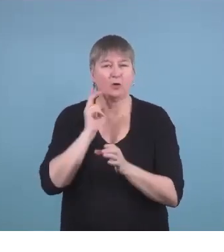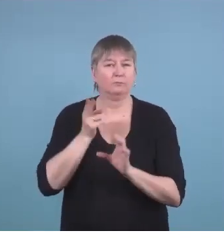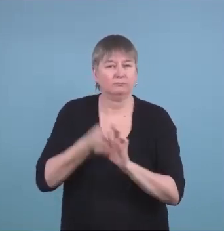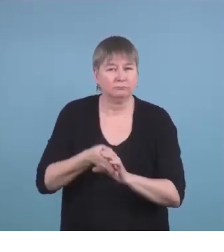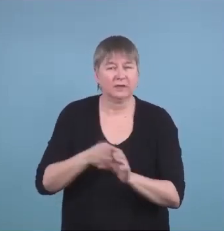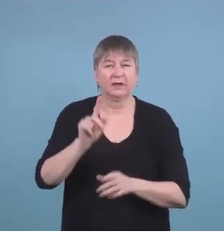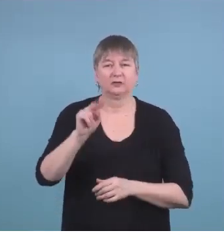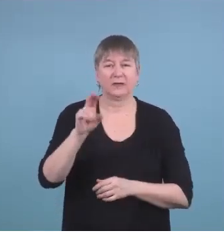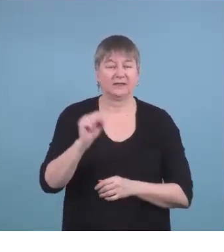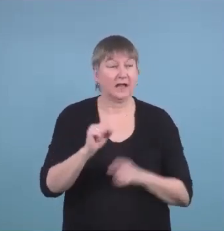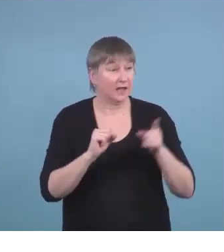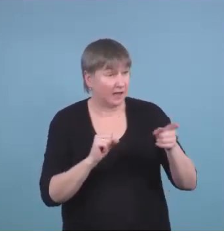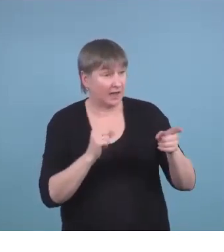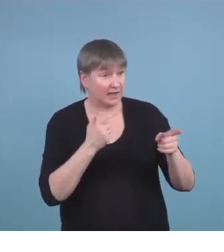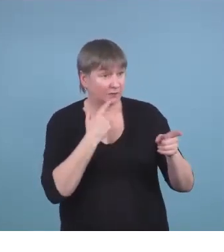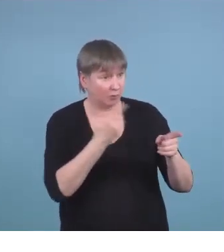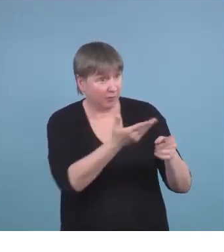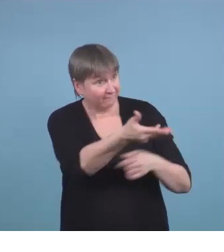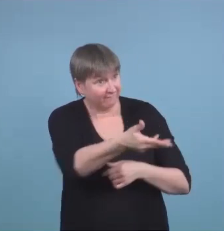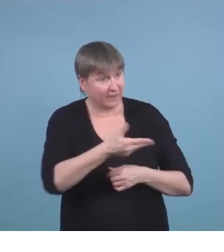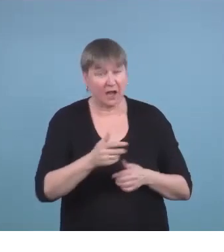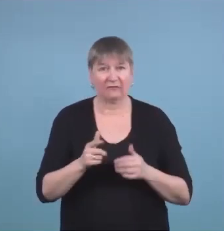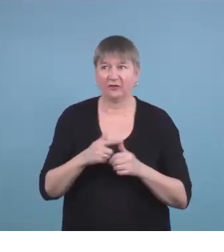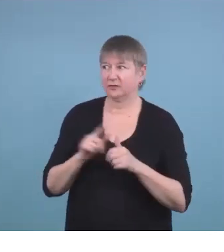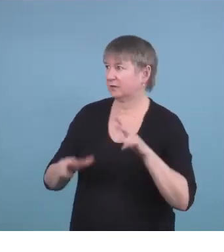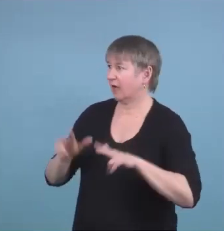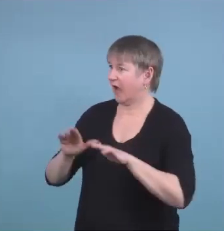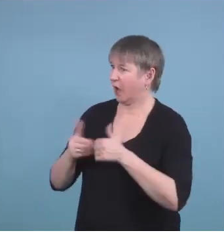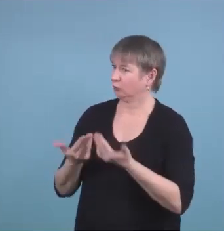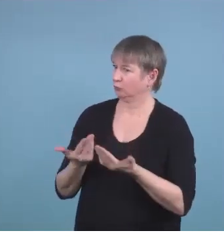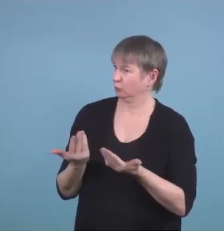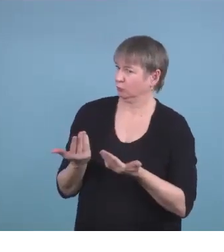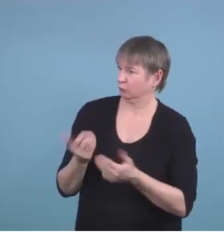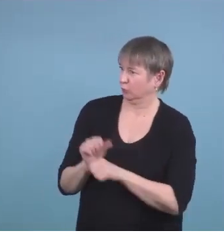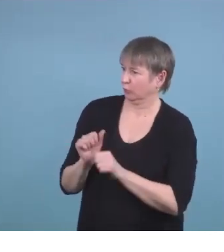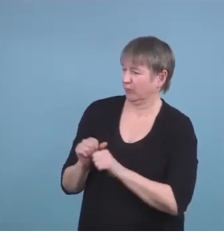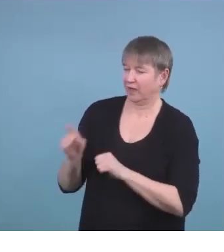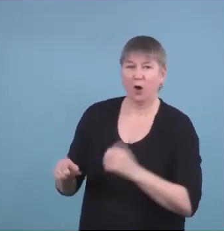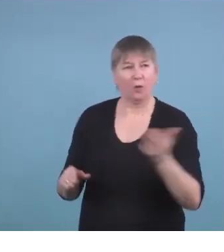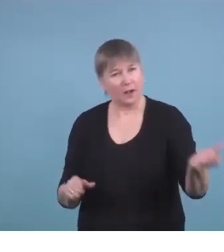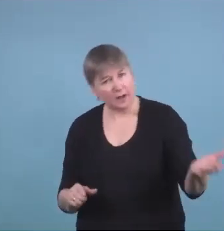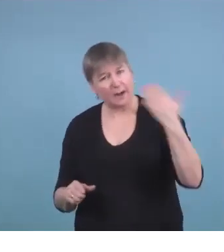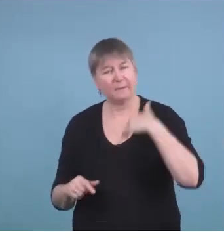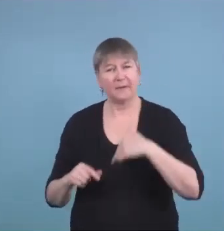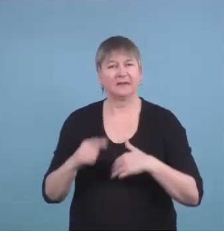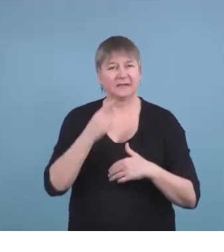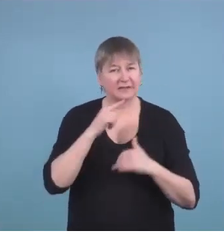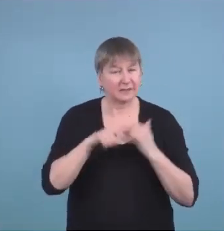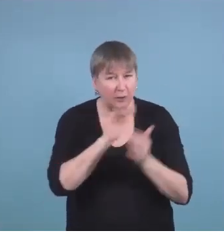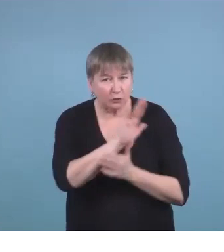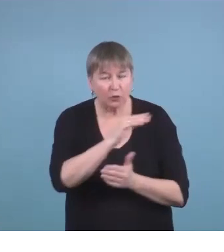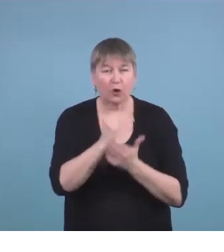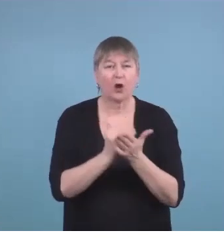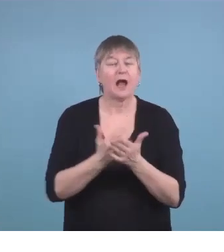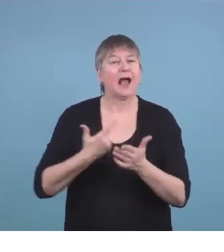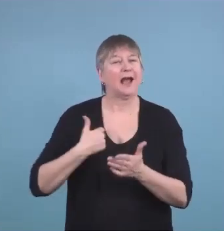they were like well we don't know how to work with your kids and we said well can you come meet them can you come tell us about that course and and we